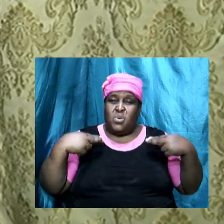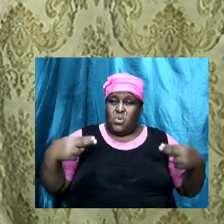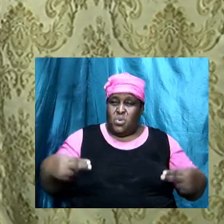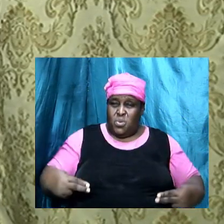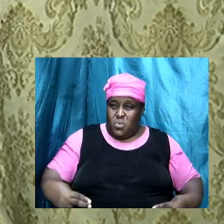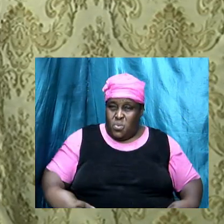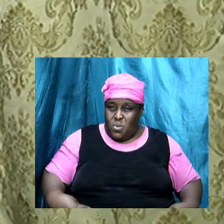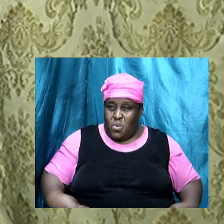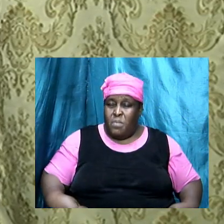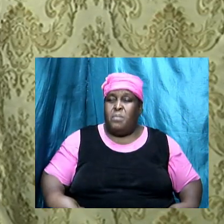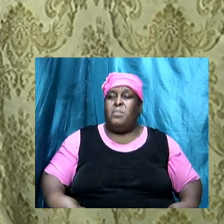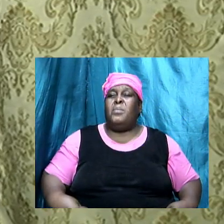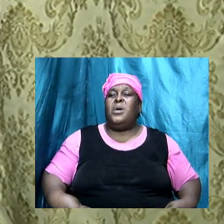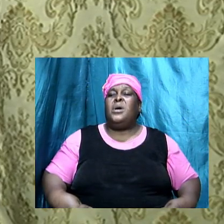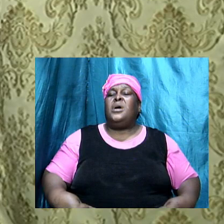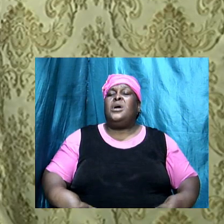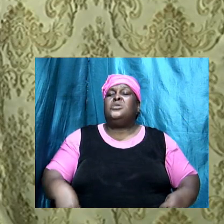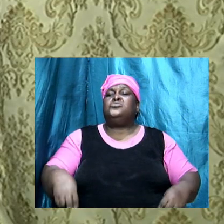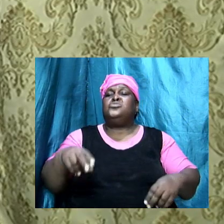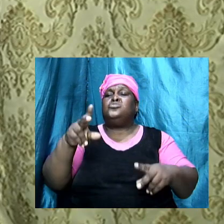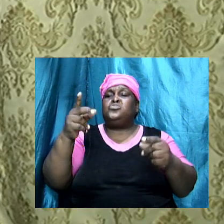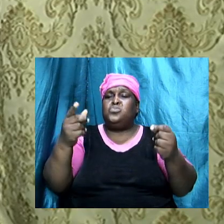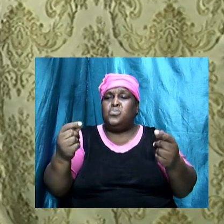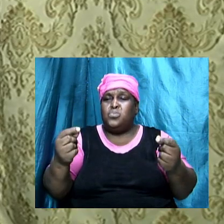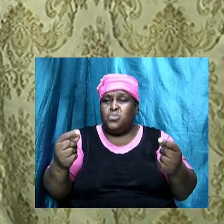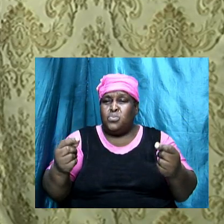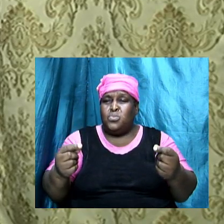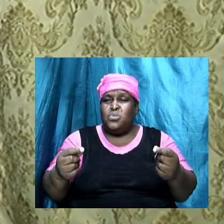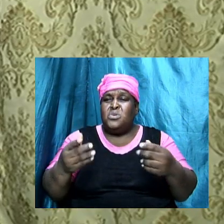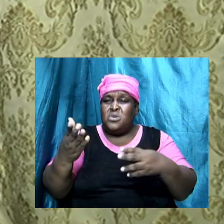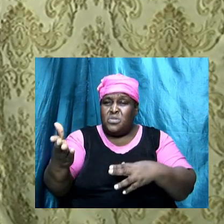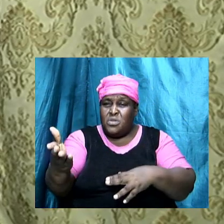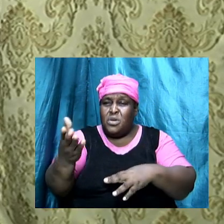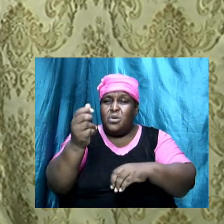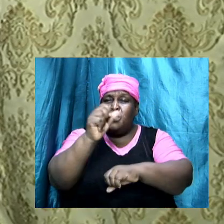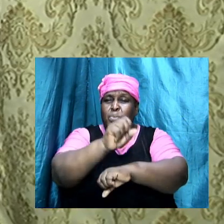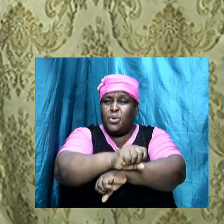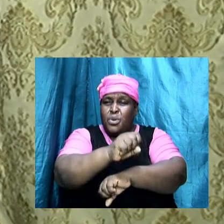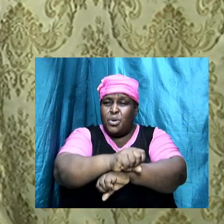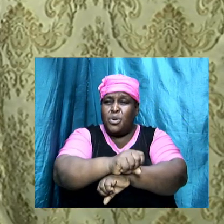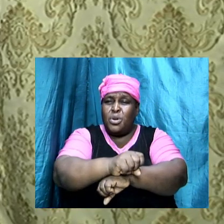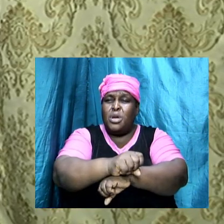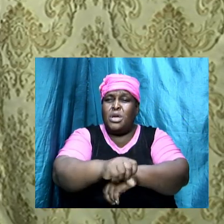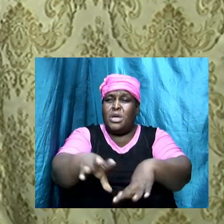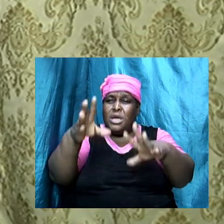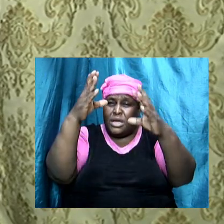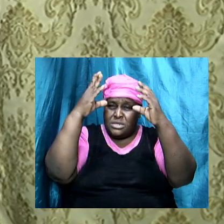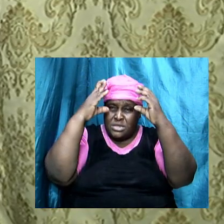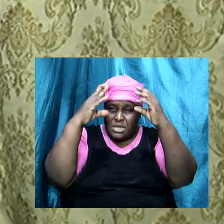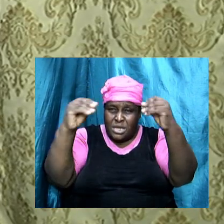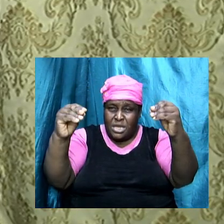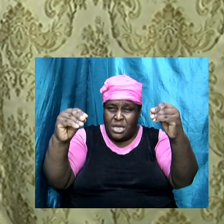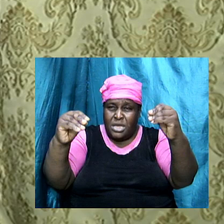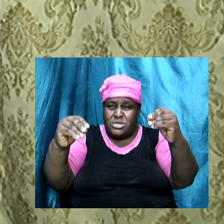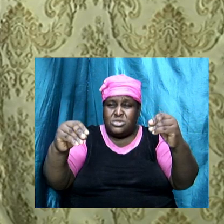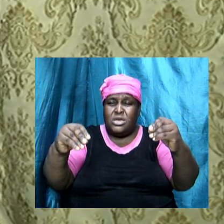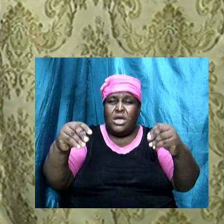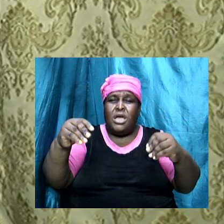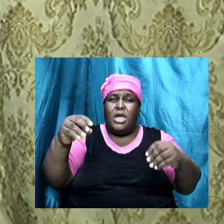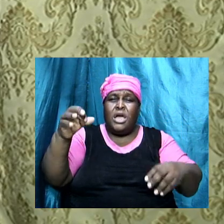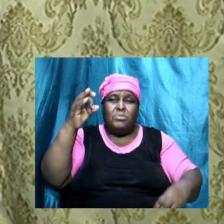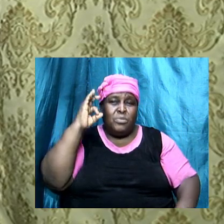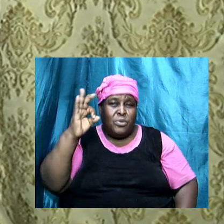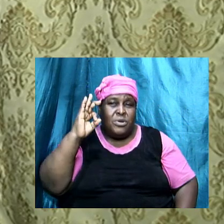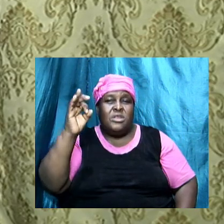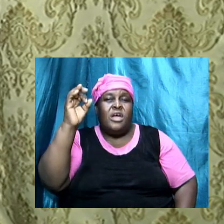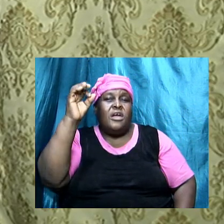propagate, amen, false doctrine, to propagate false teaching. And as people of God, as children of